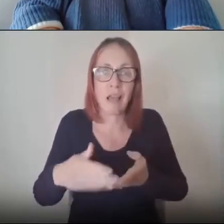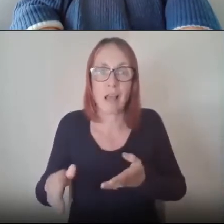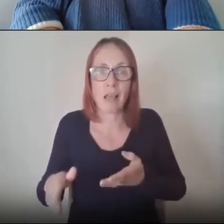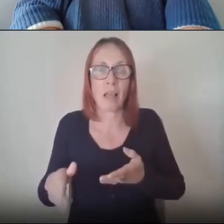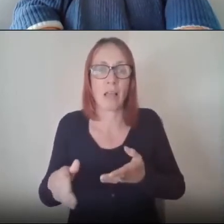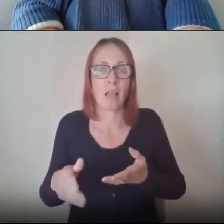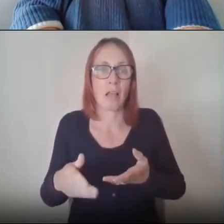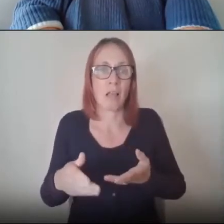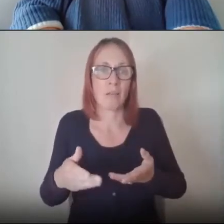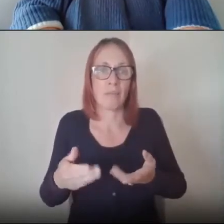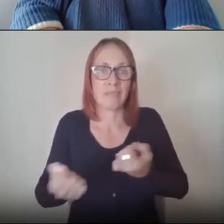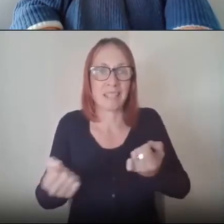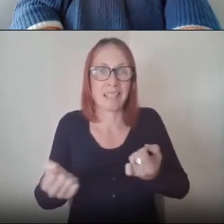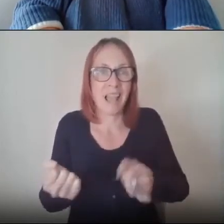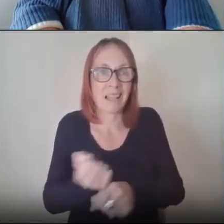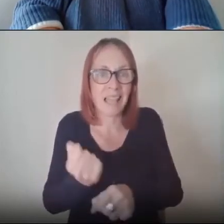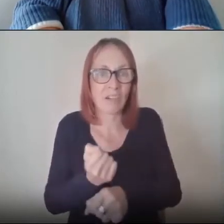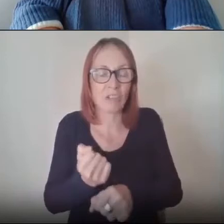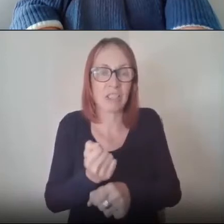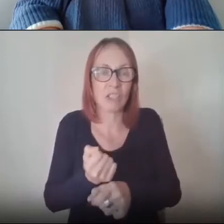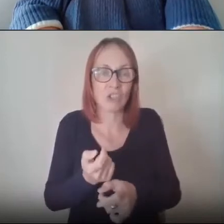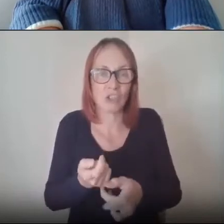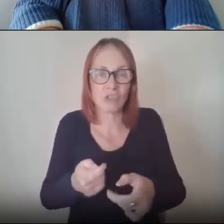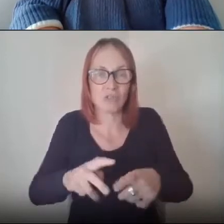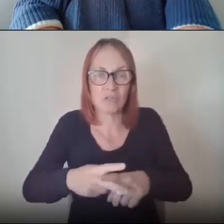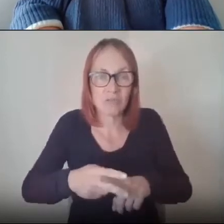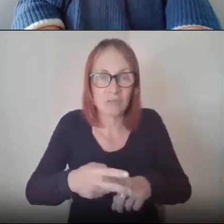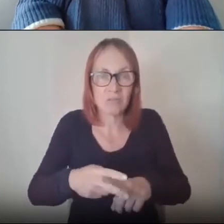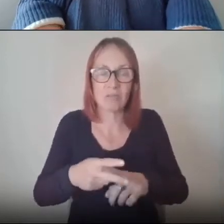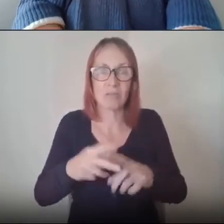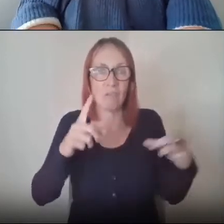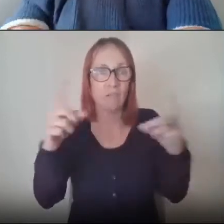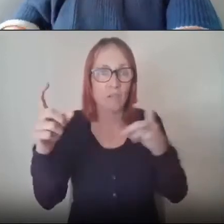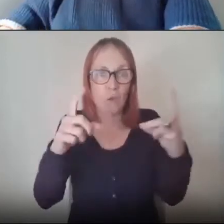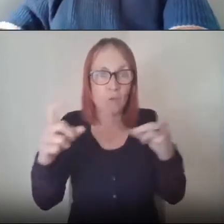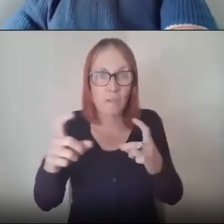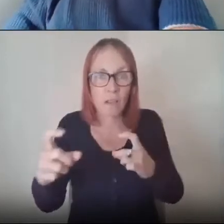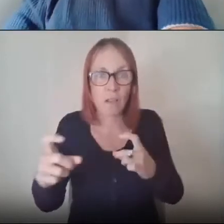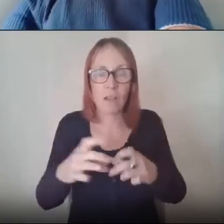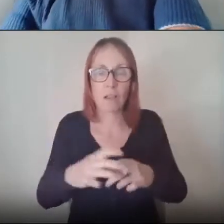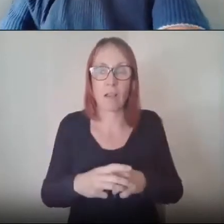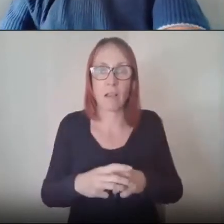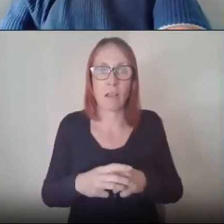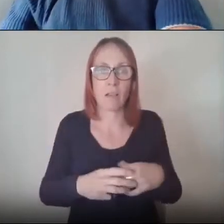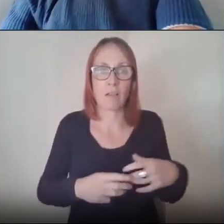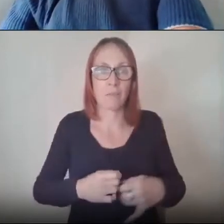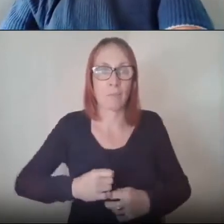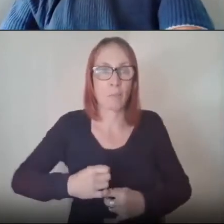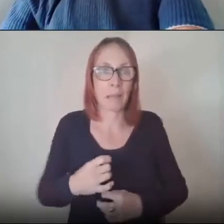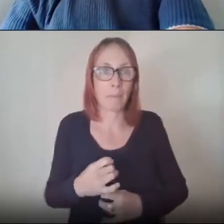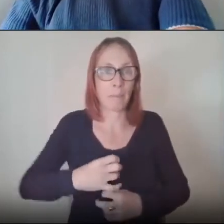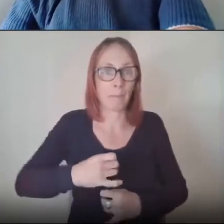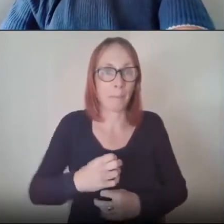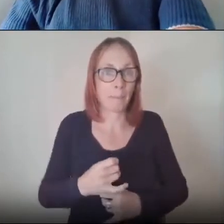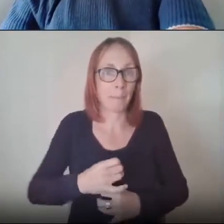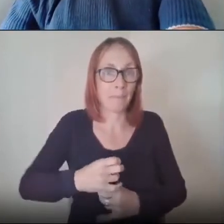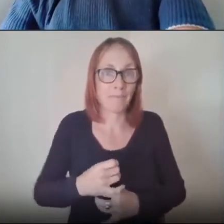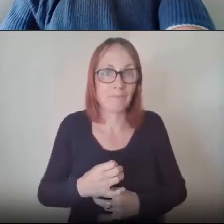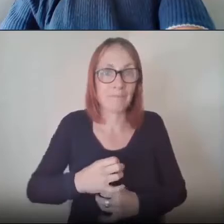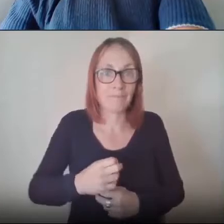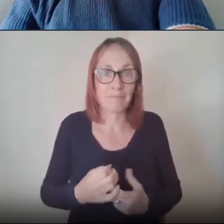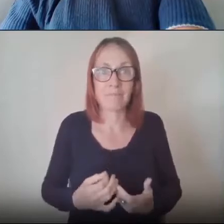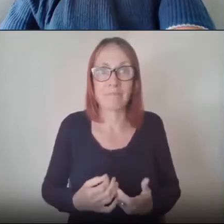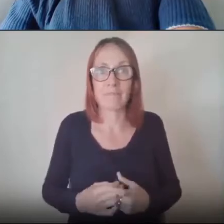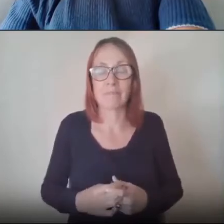car validators photographers and pipe bank and people um